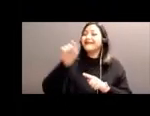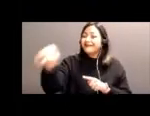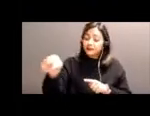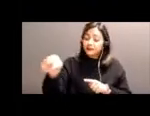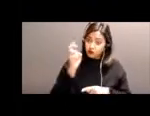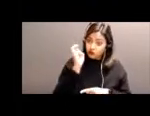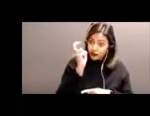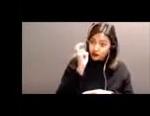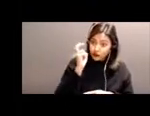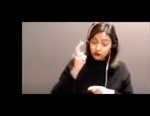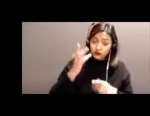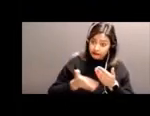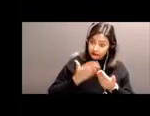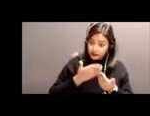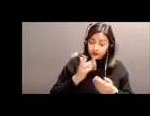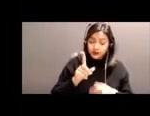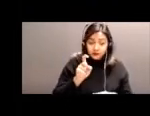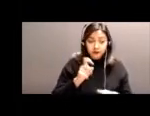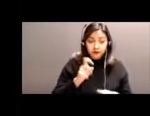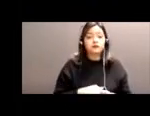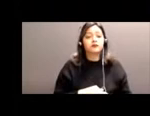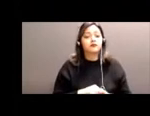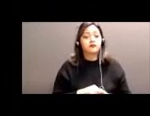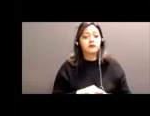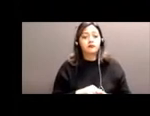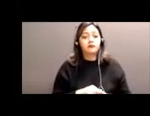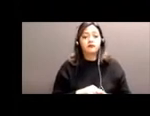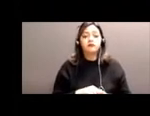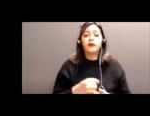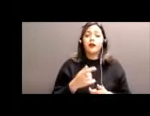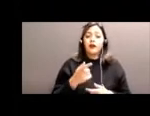lit? Is it accessible with ramp?